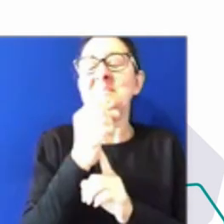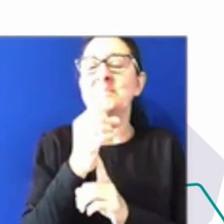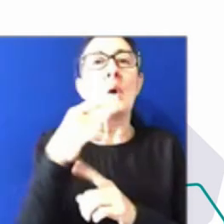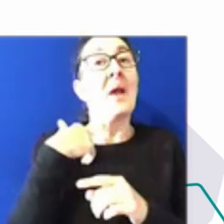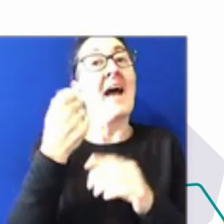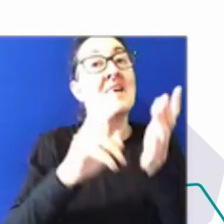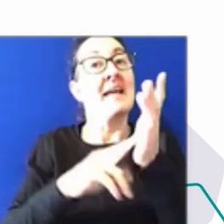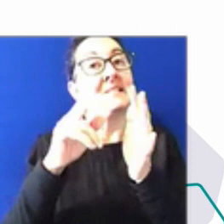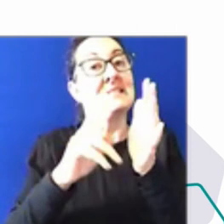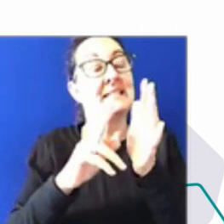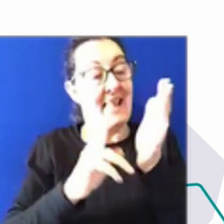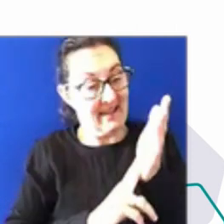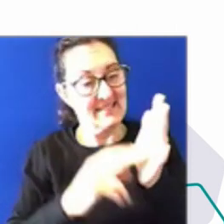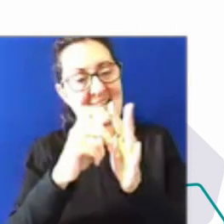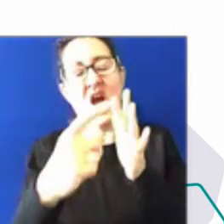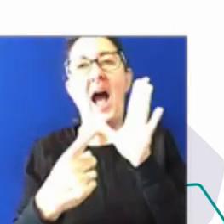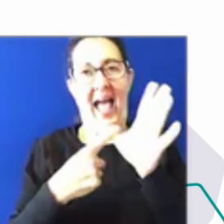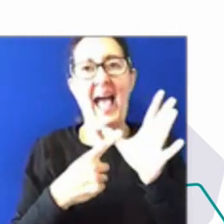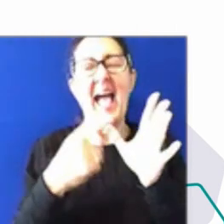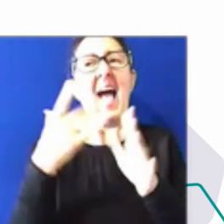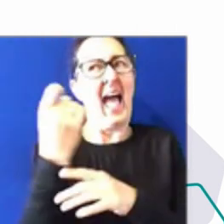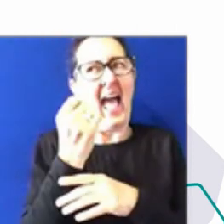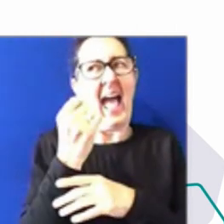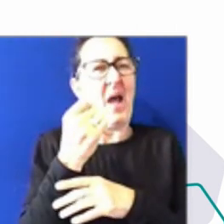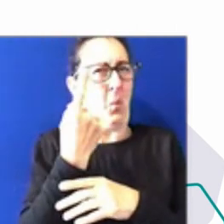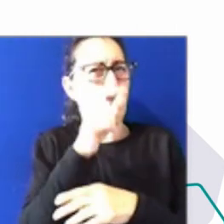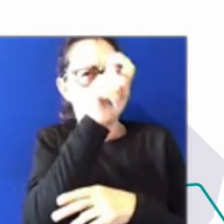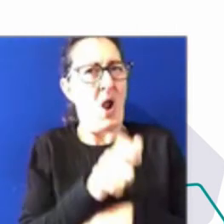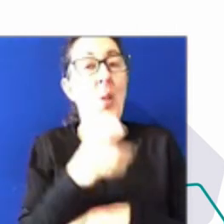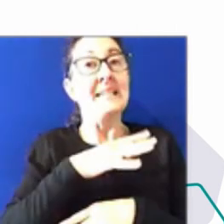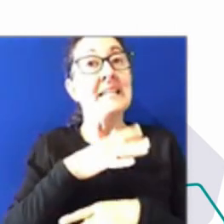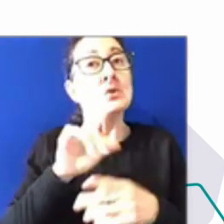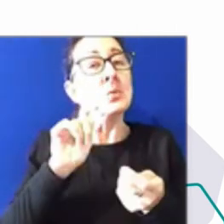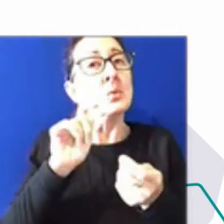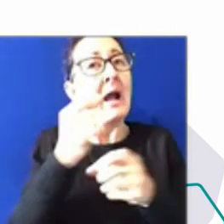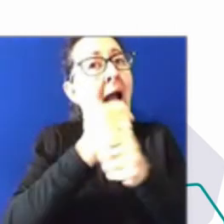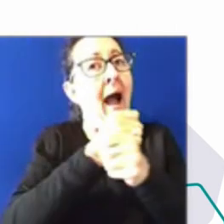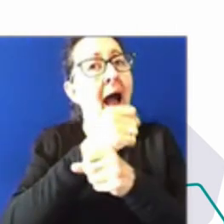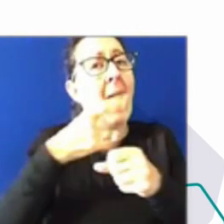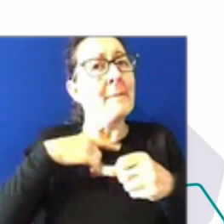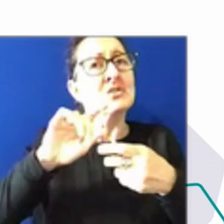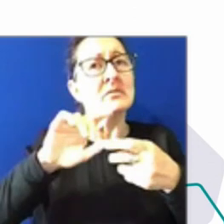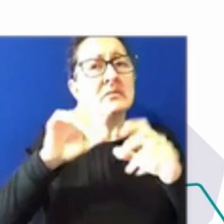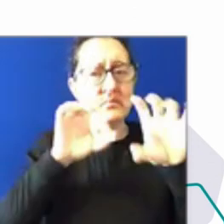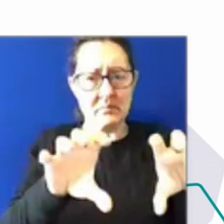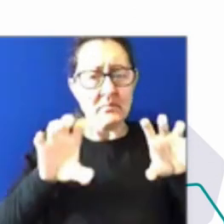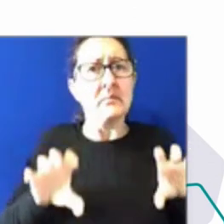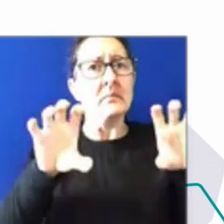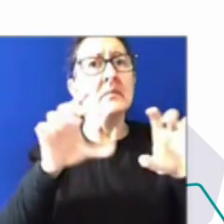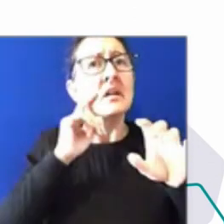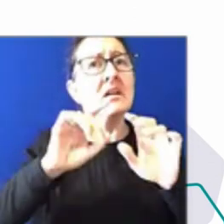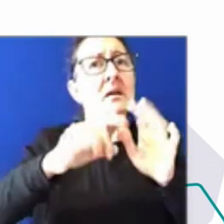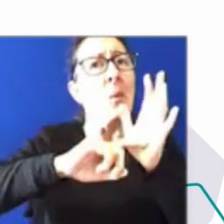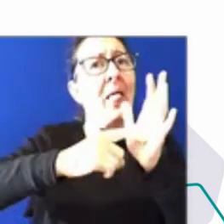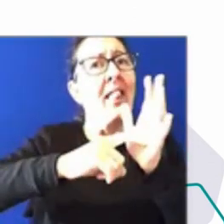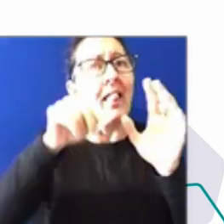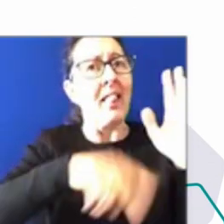requirement that you had to change a tyre. And you can imagine how people with disability would feel about being asked to change a tyre. And as I point out that if